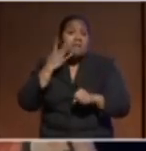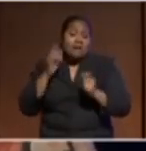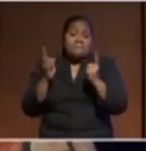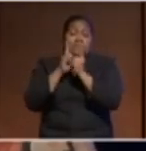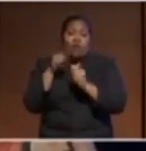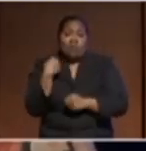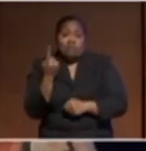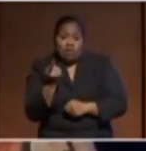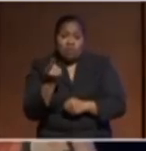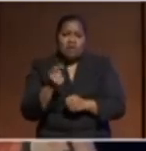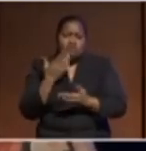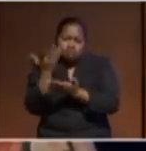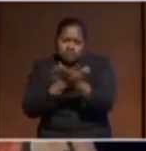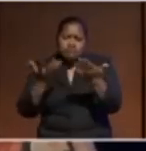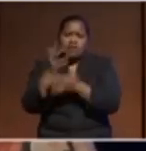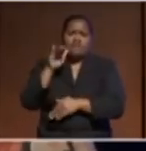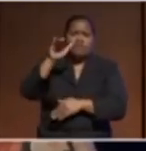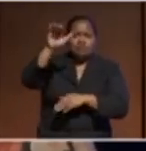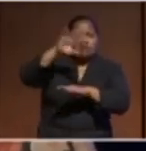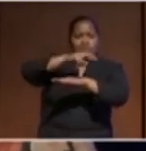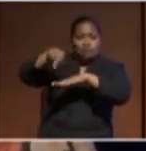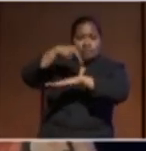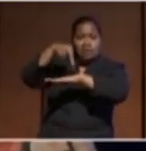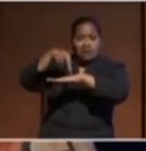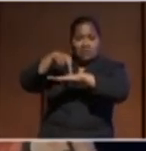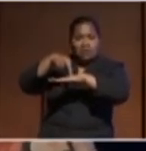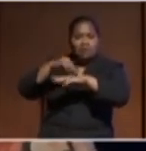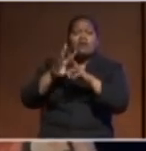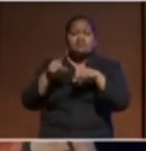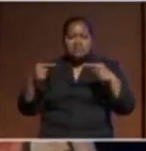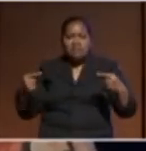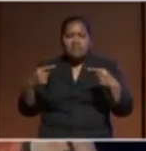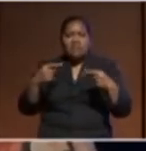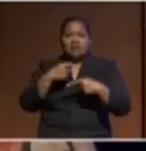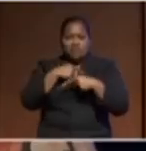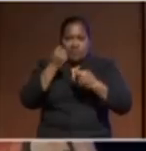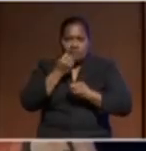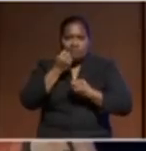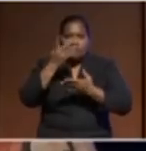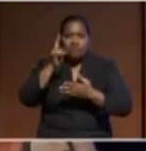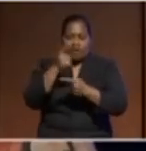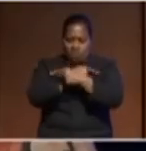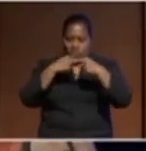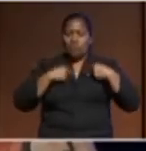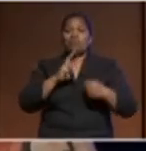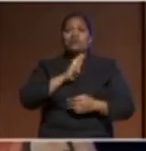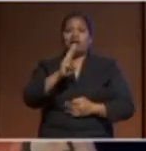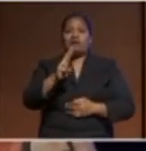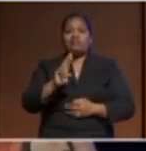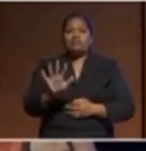of our regionalism that it is something that you come out saying we are may God bless you all